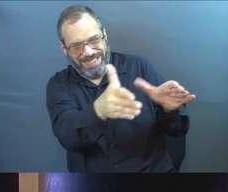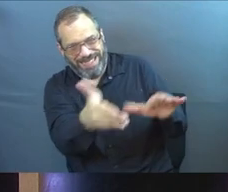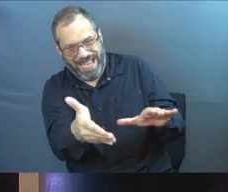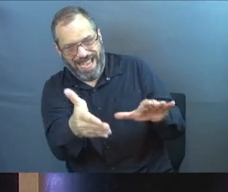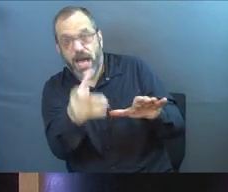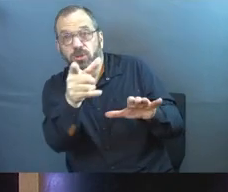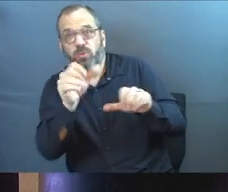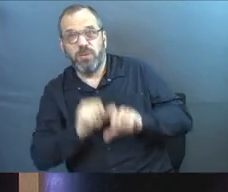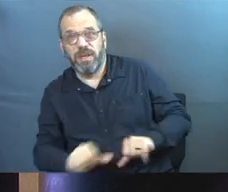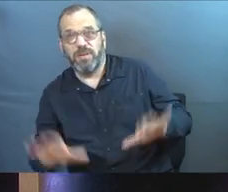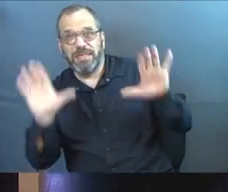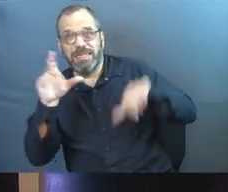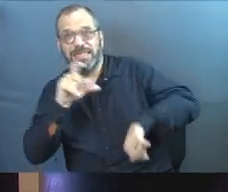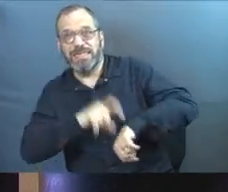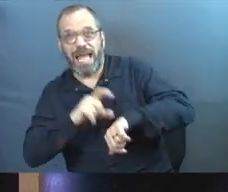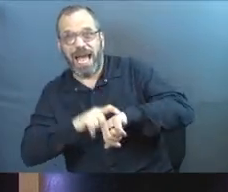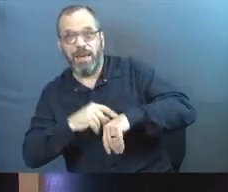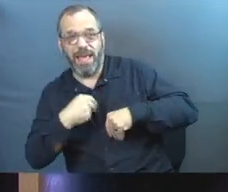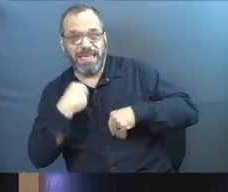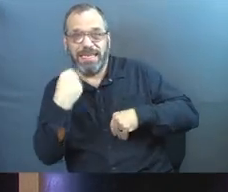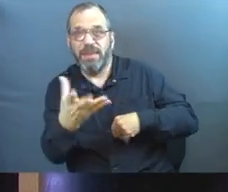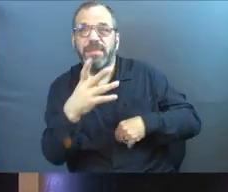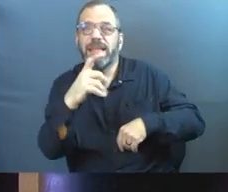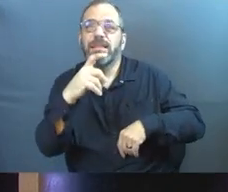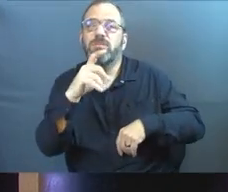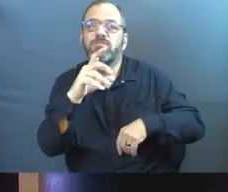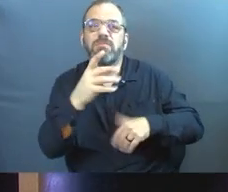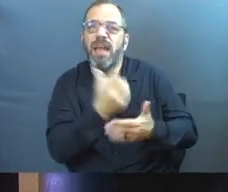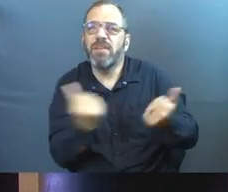yourself and give your time and give your resources to that?